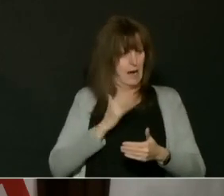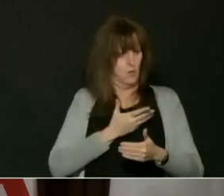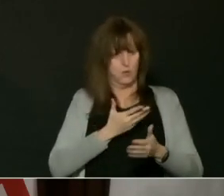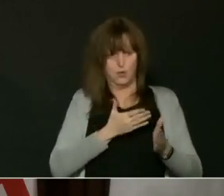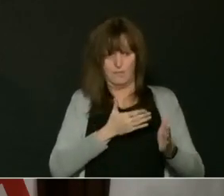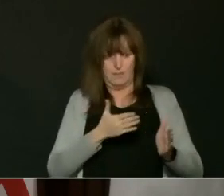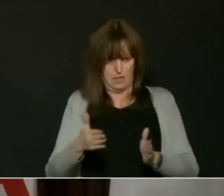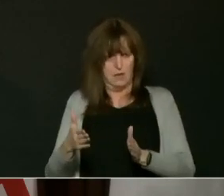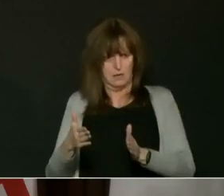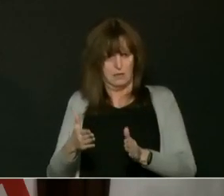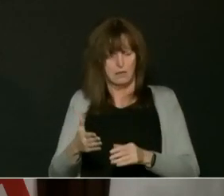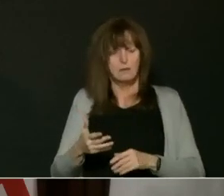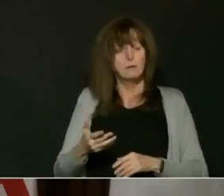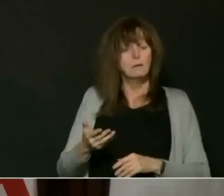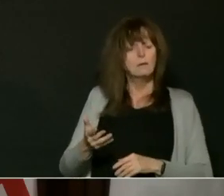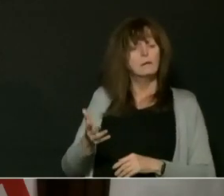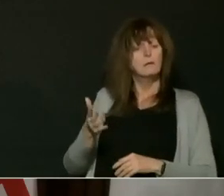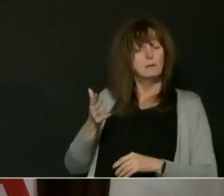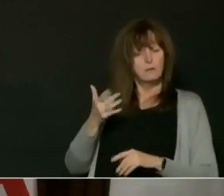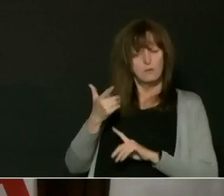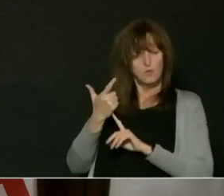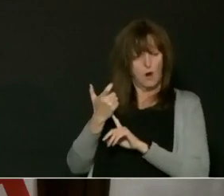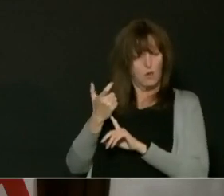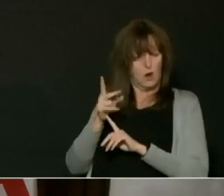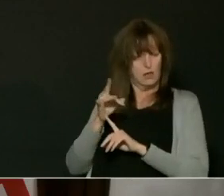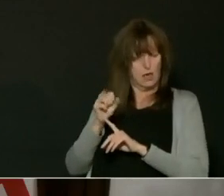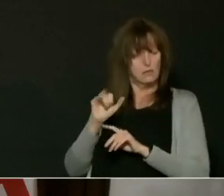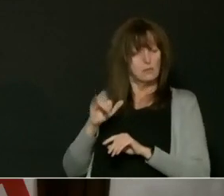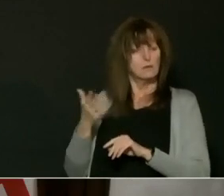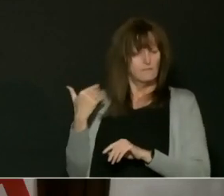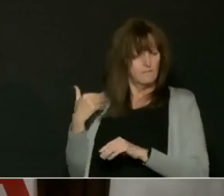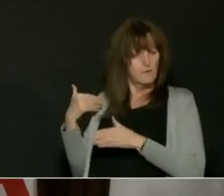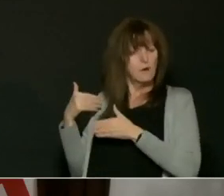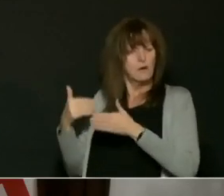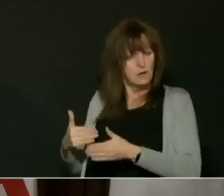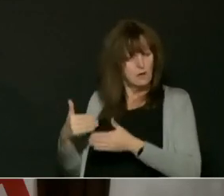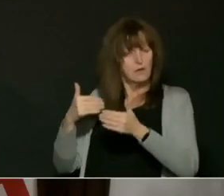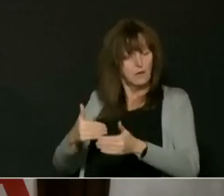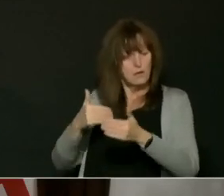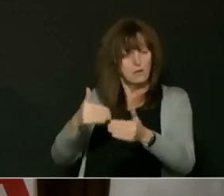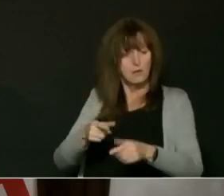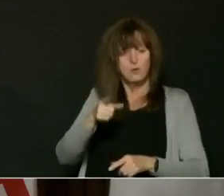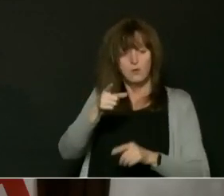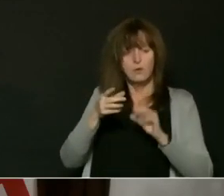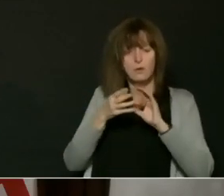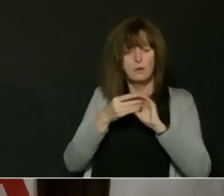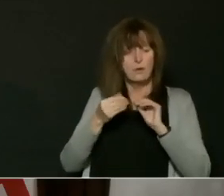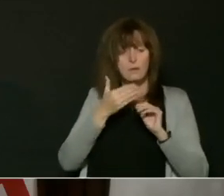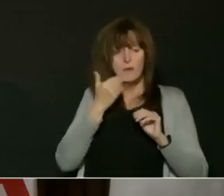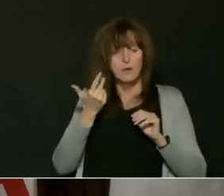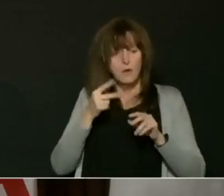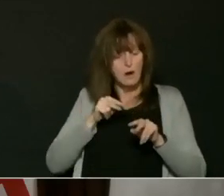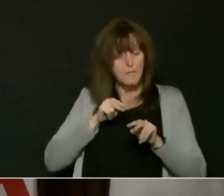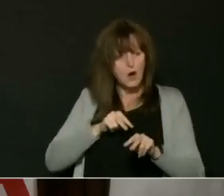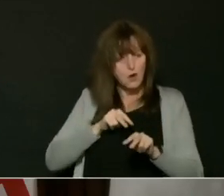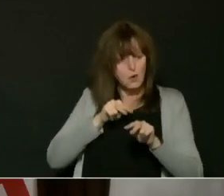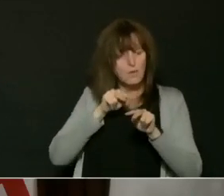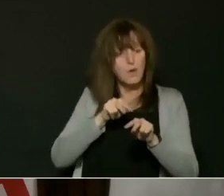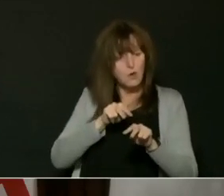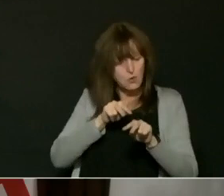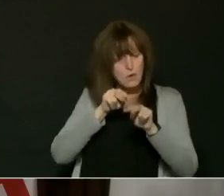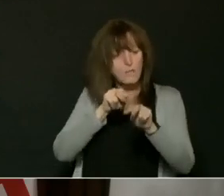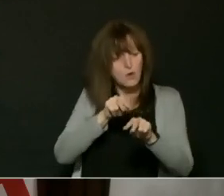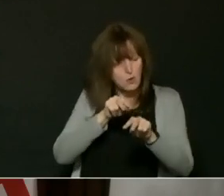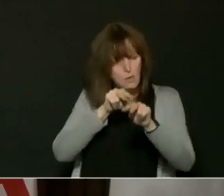each step. And you've said repeatedly that's a good and cautious way to monitor the impacts of each step. But now we're less than two weeks away